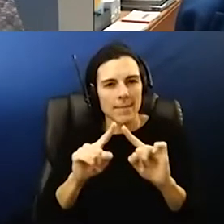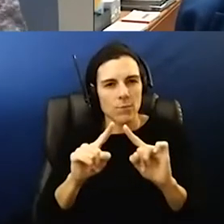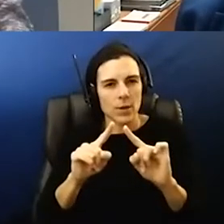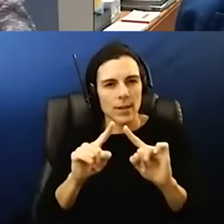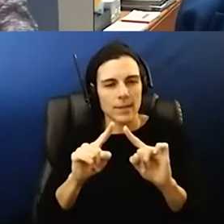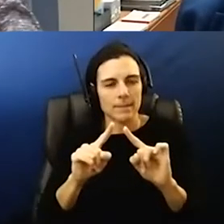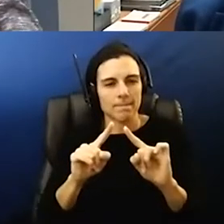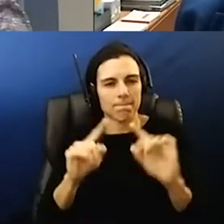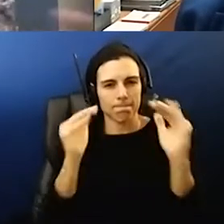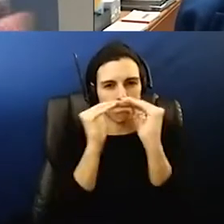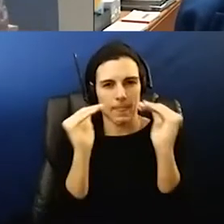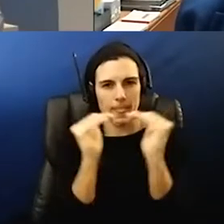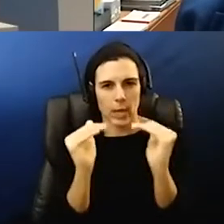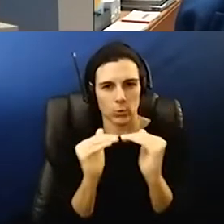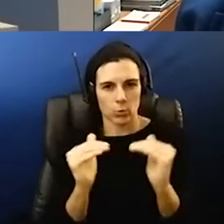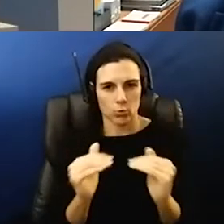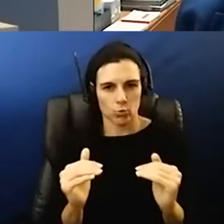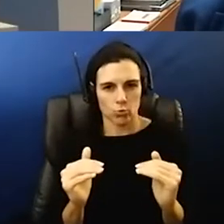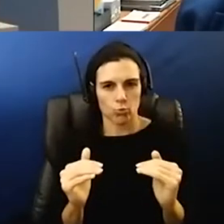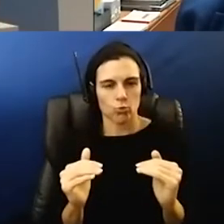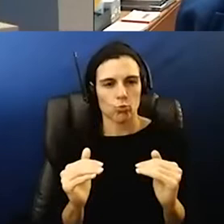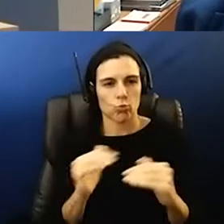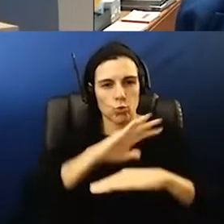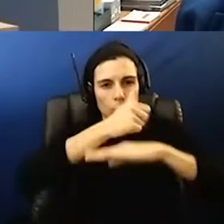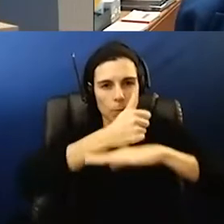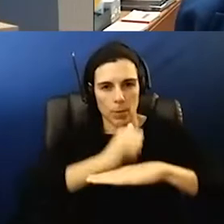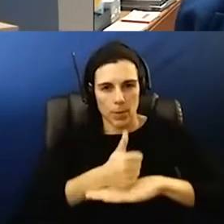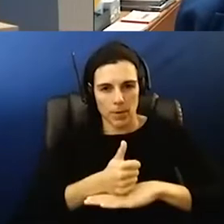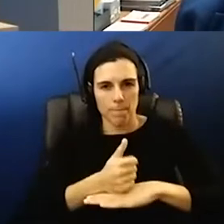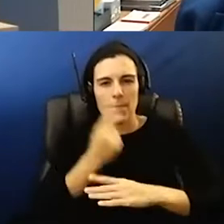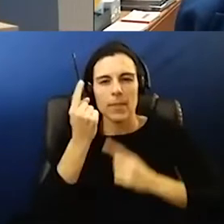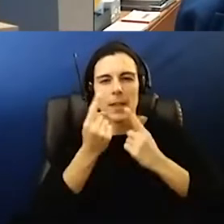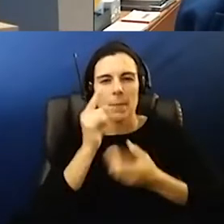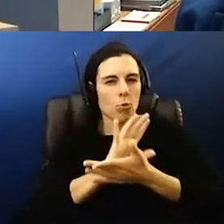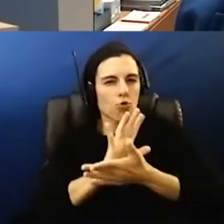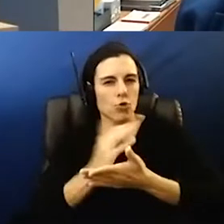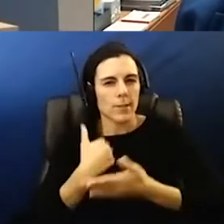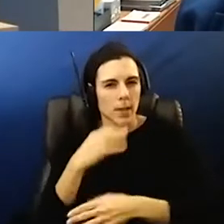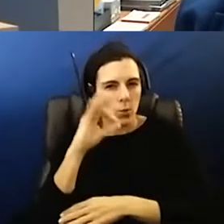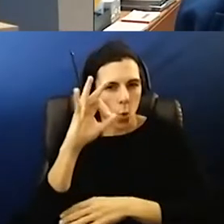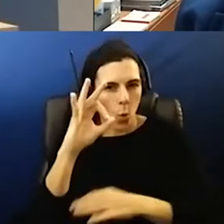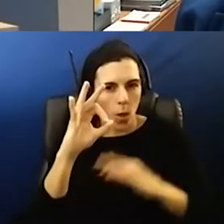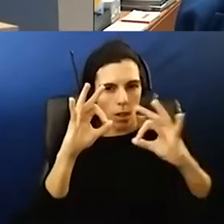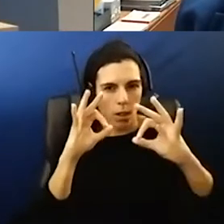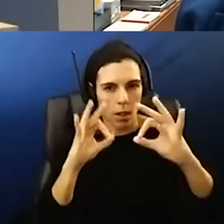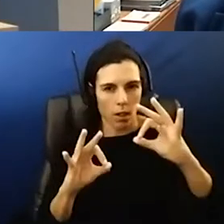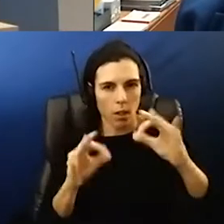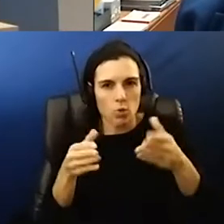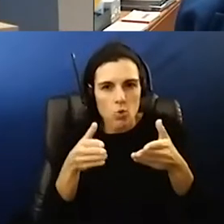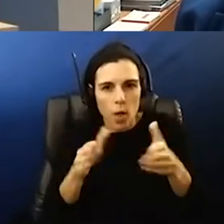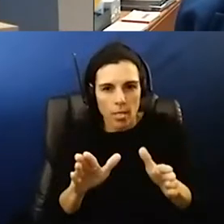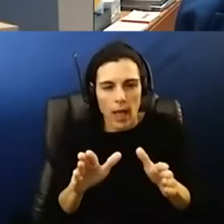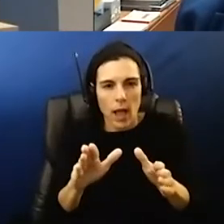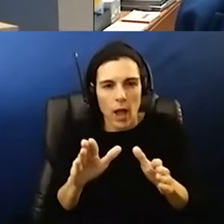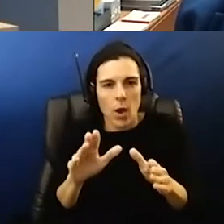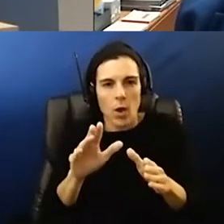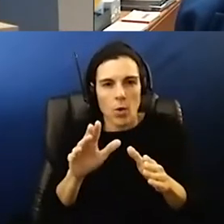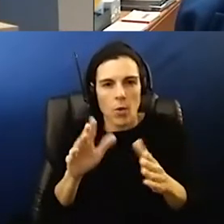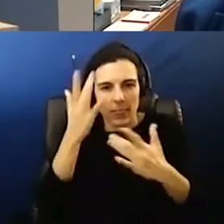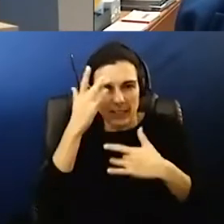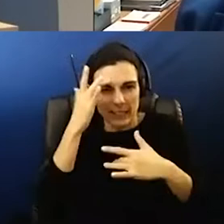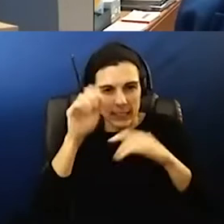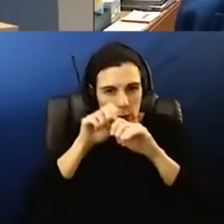place um and if you think of swiss cheese as having those holes to allow the virus through and each